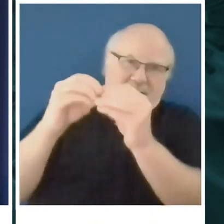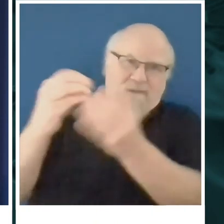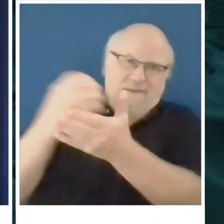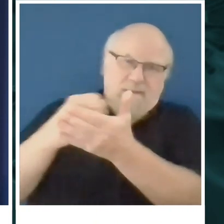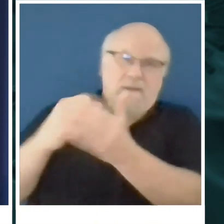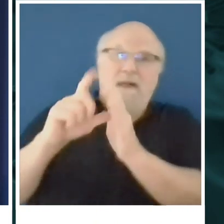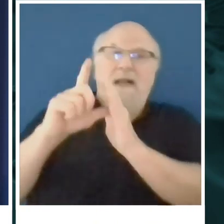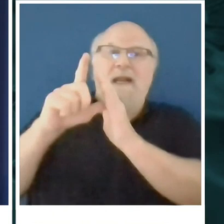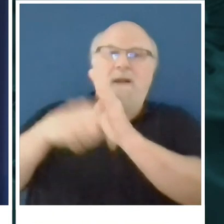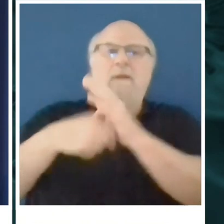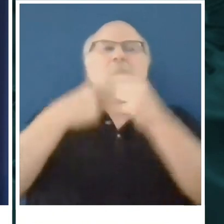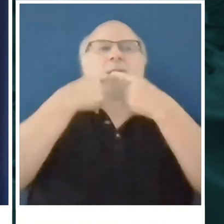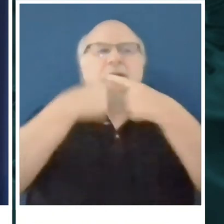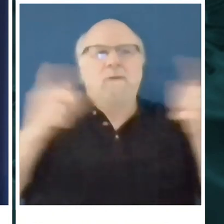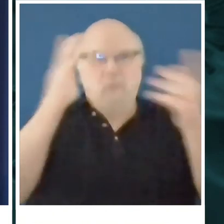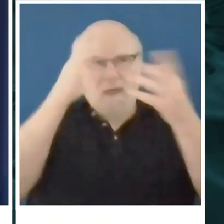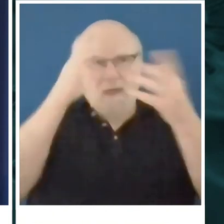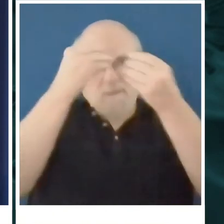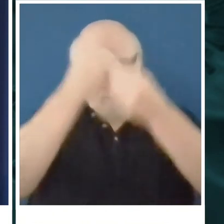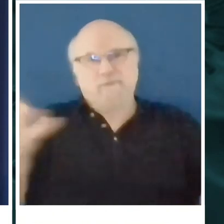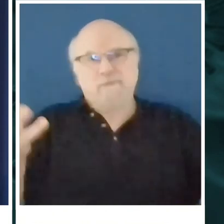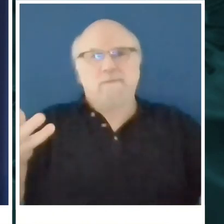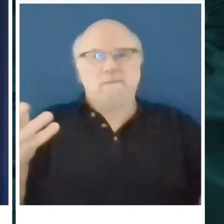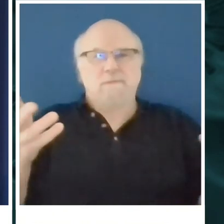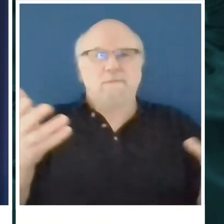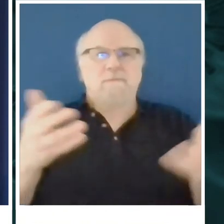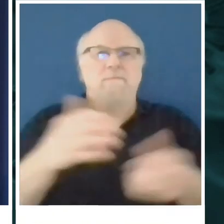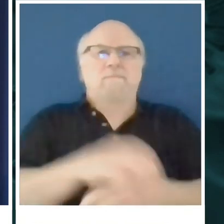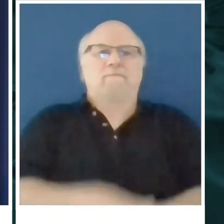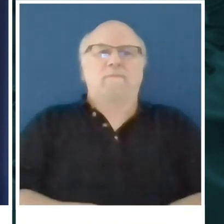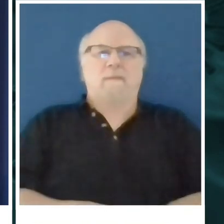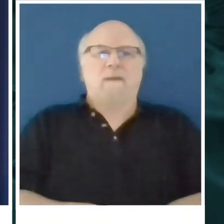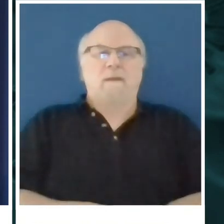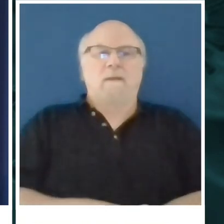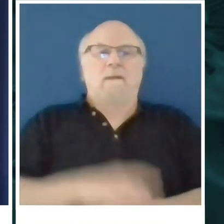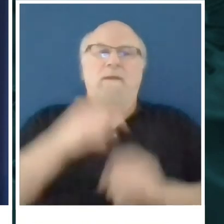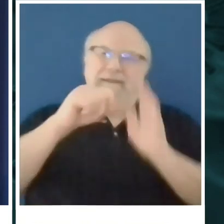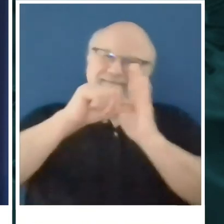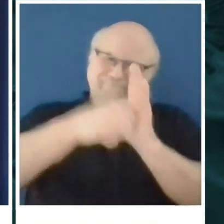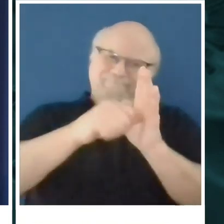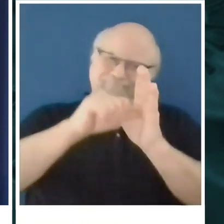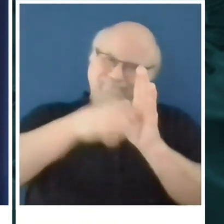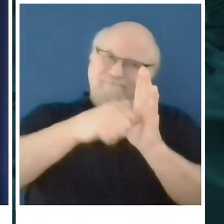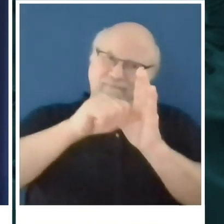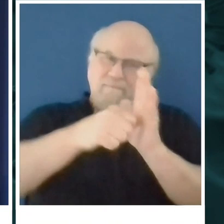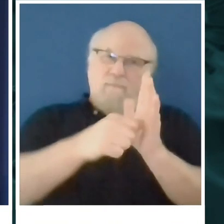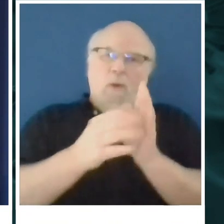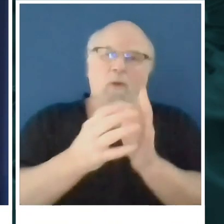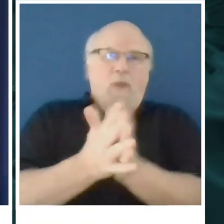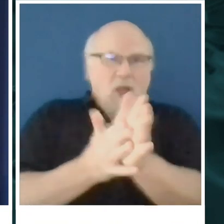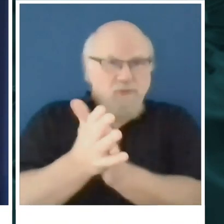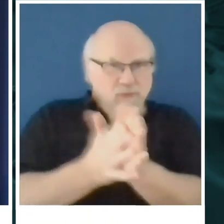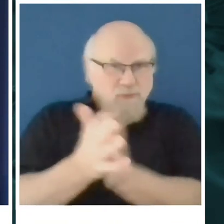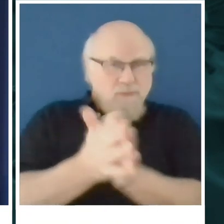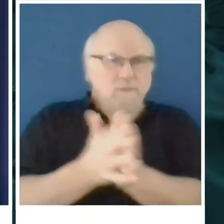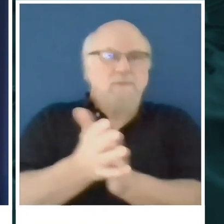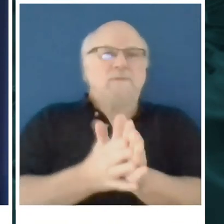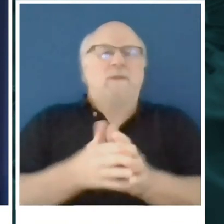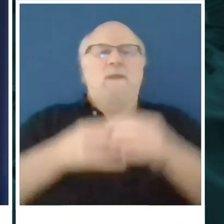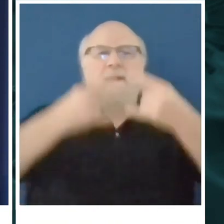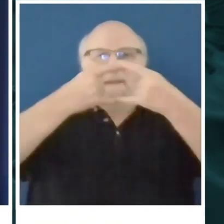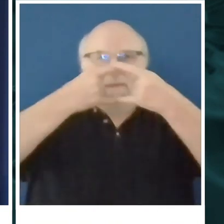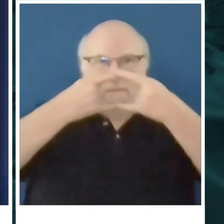stress to people, wash your hands, wear a mask when you're out getting essentials. Please, please,